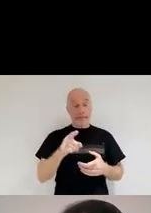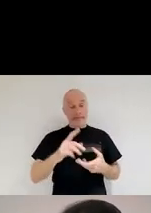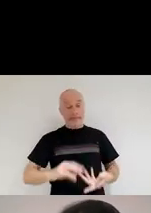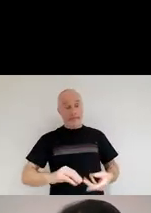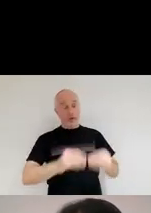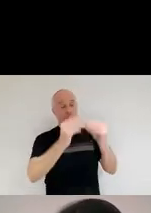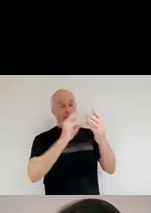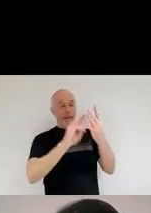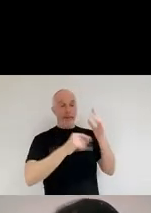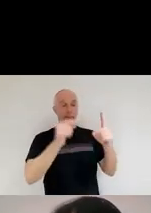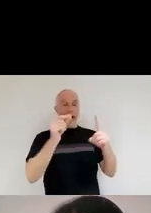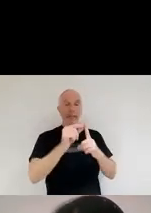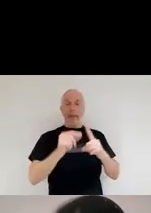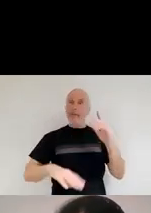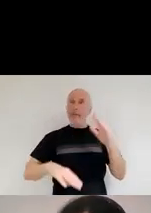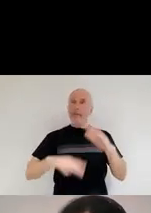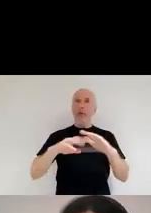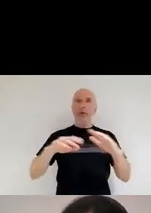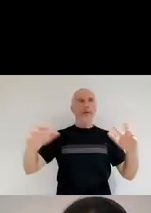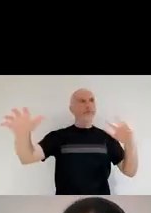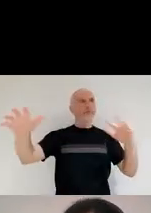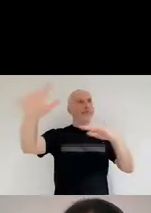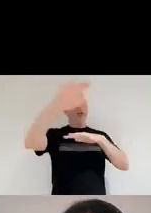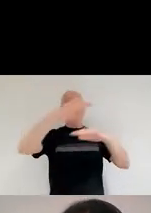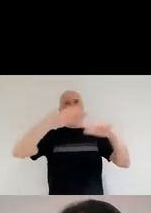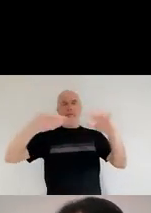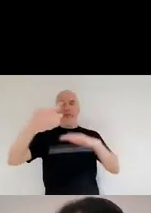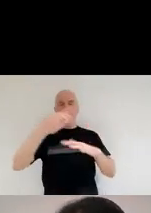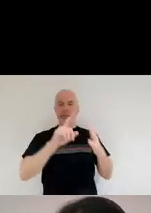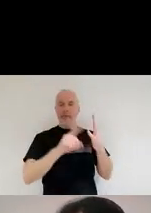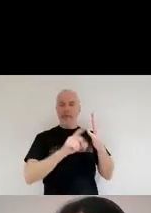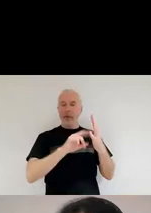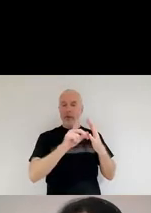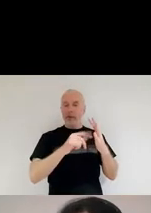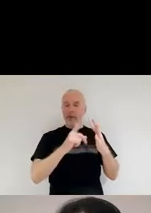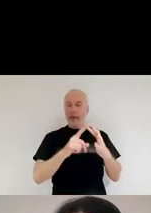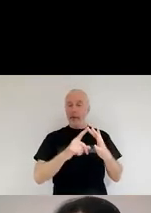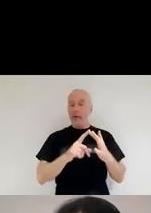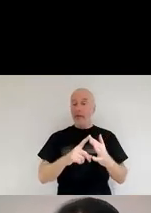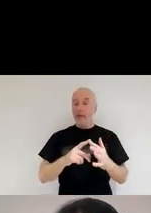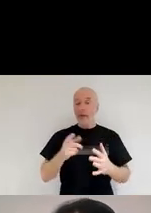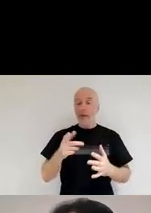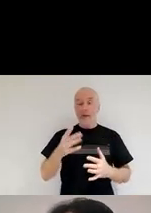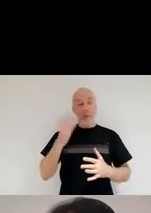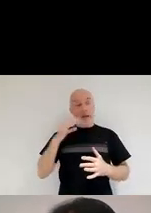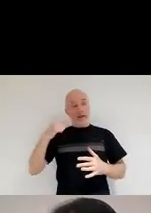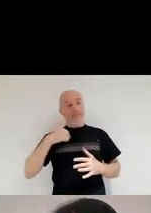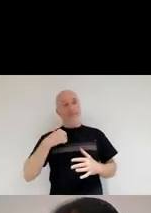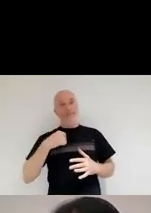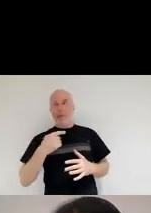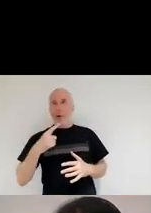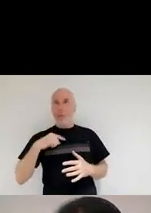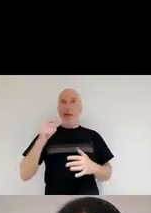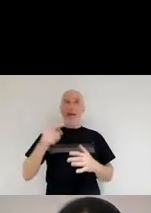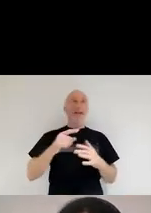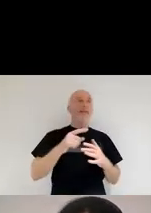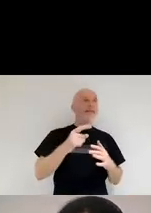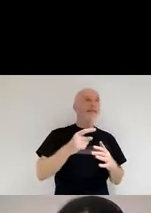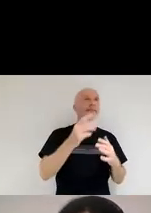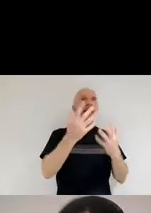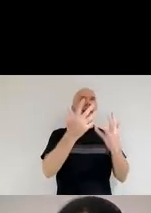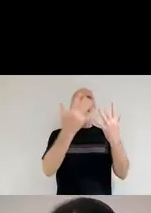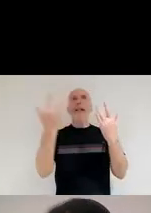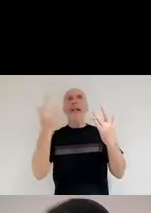universe, which at the point we thought was only the Milky Way. So whenever somebody says, I'm going to look and count every single star in the sky.